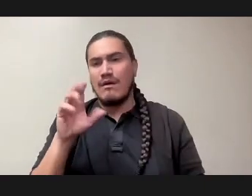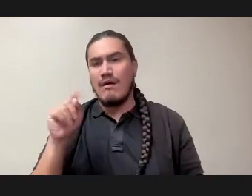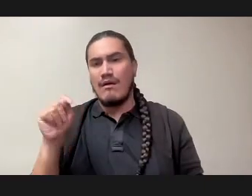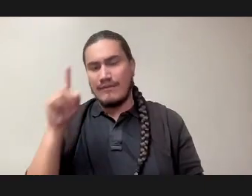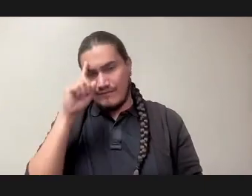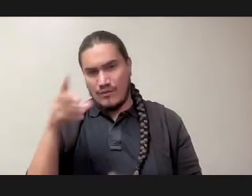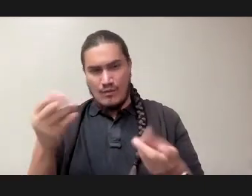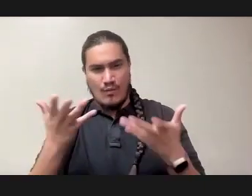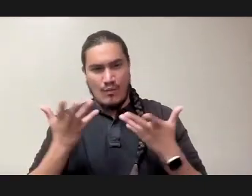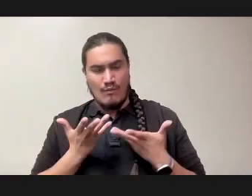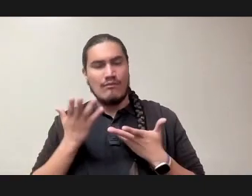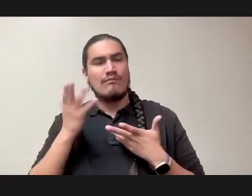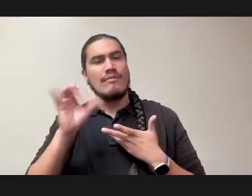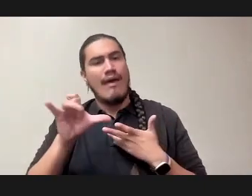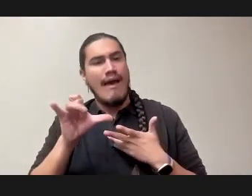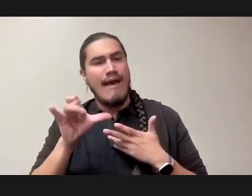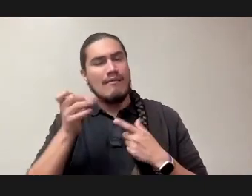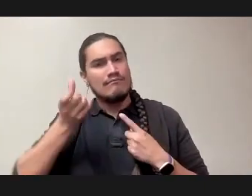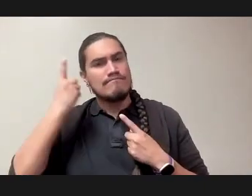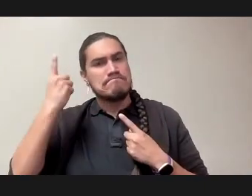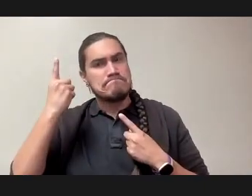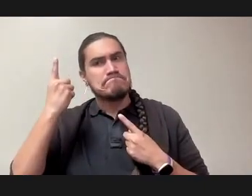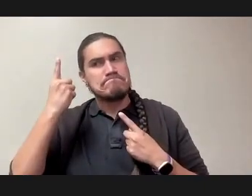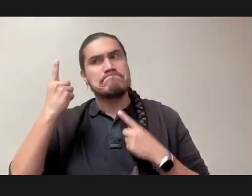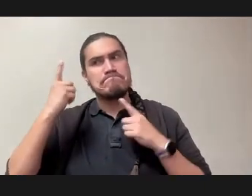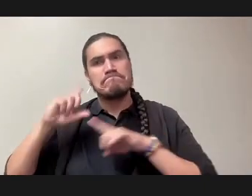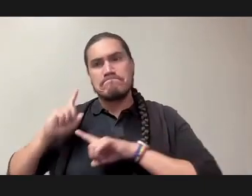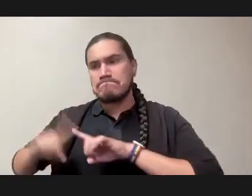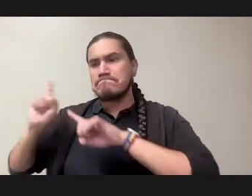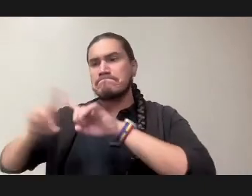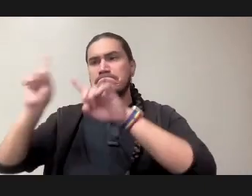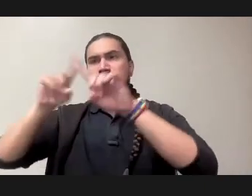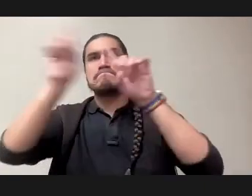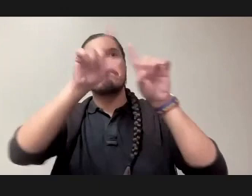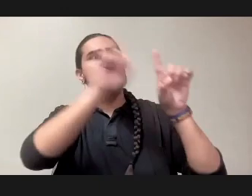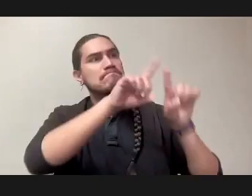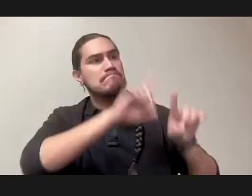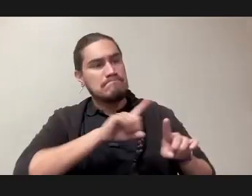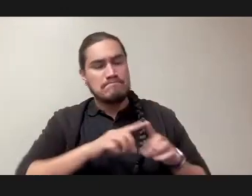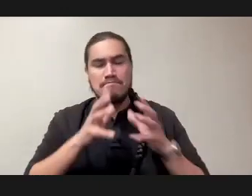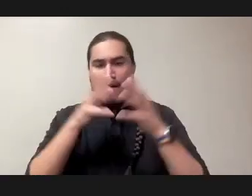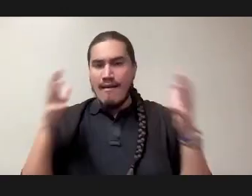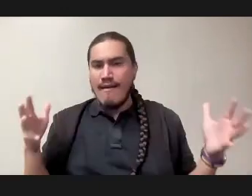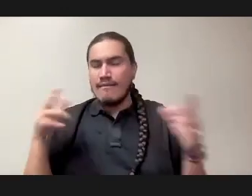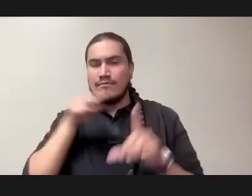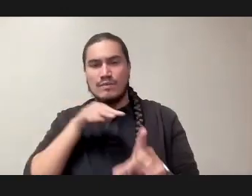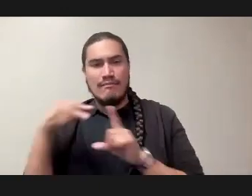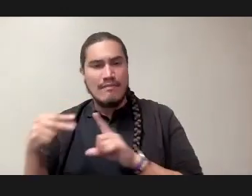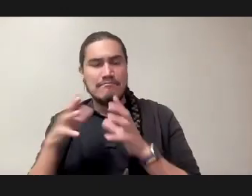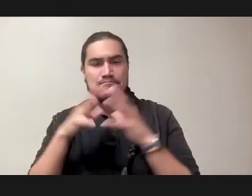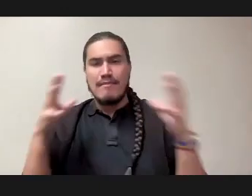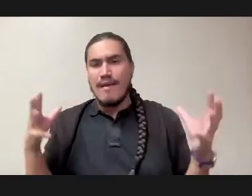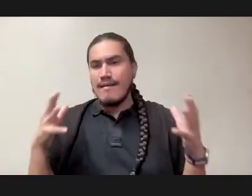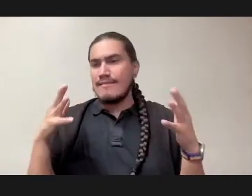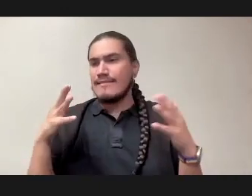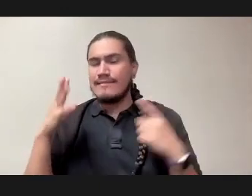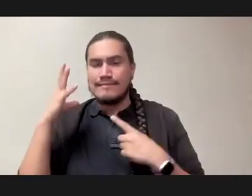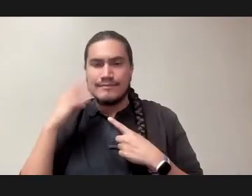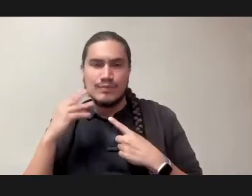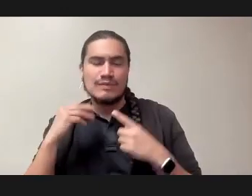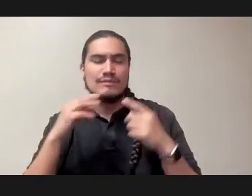of views, of knowledge, of wisdom that